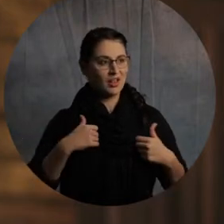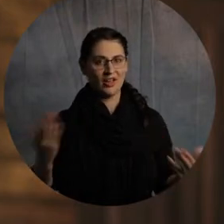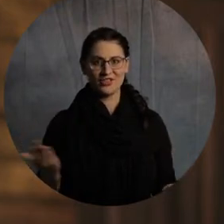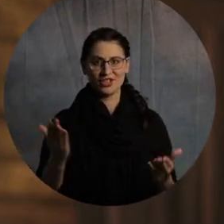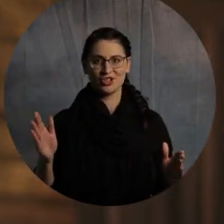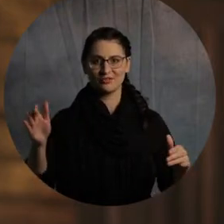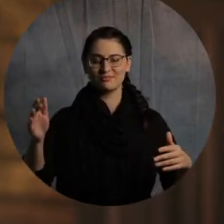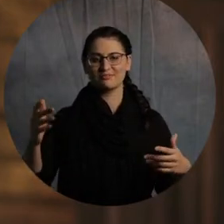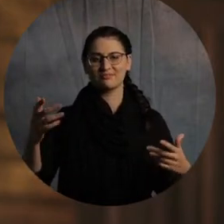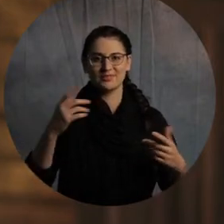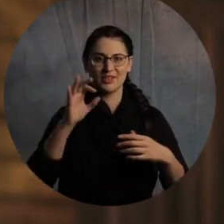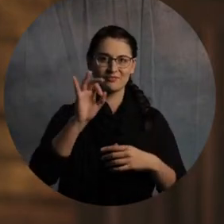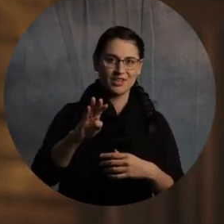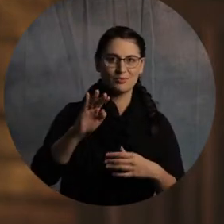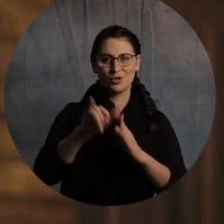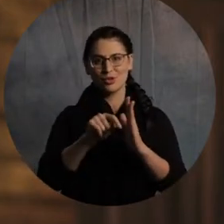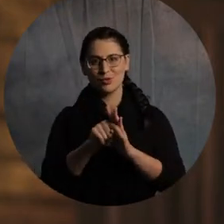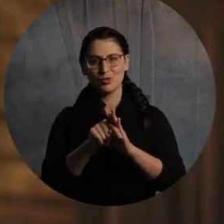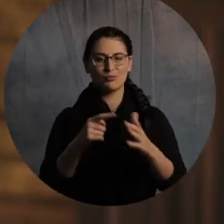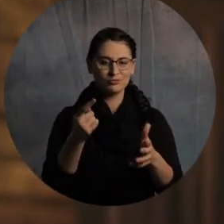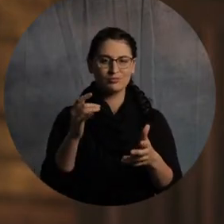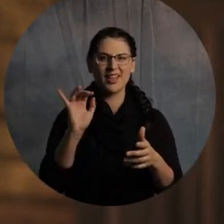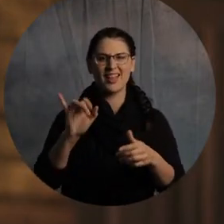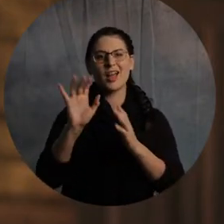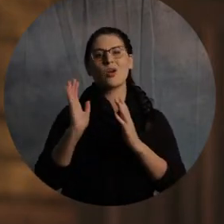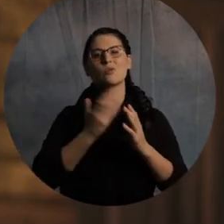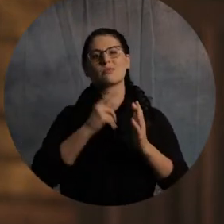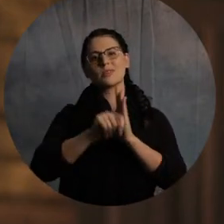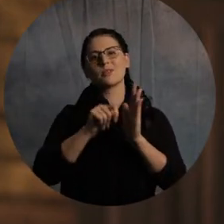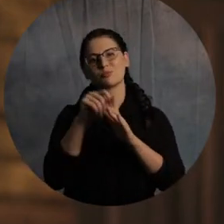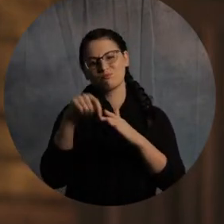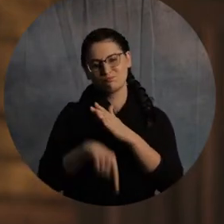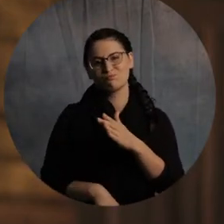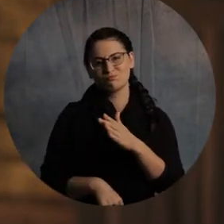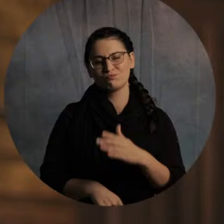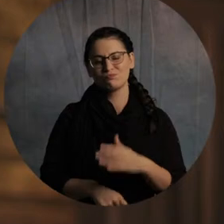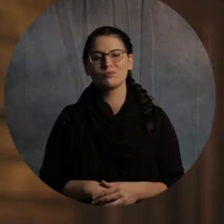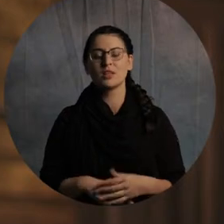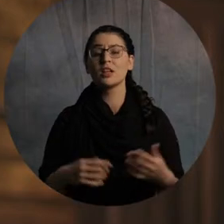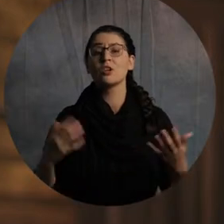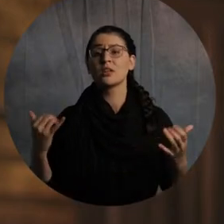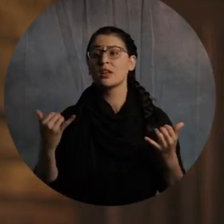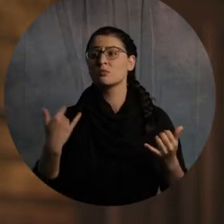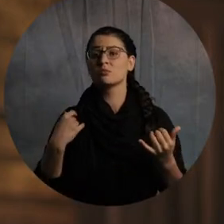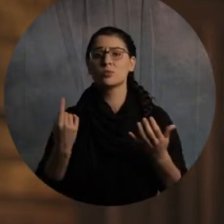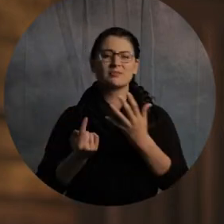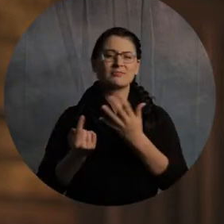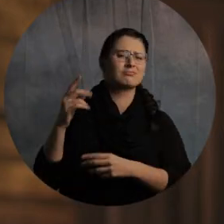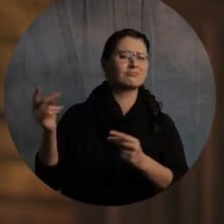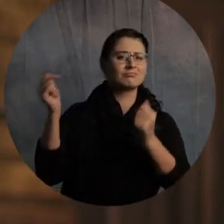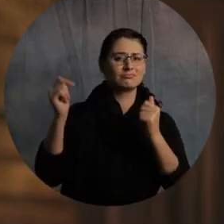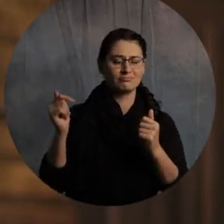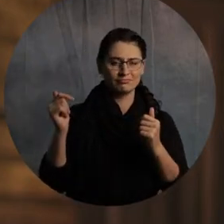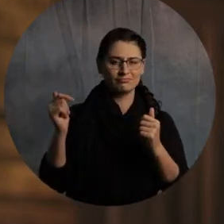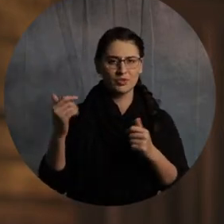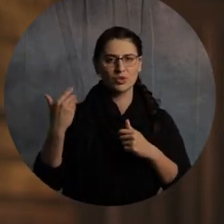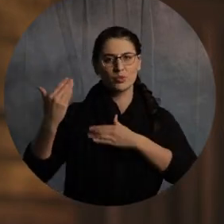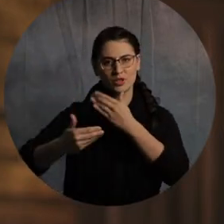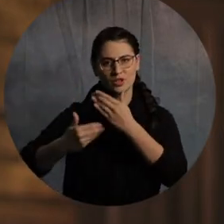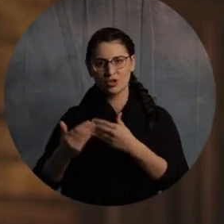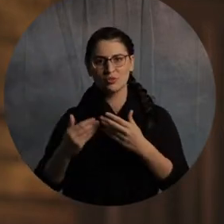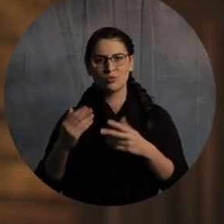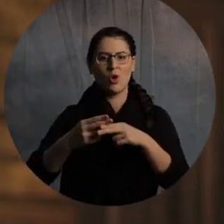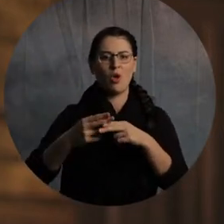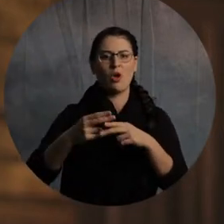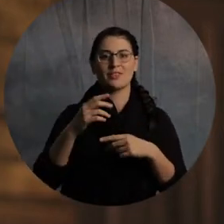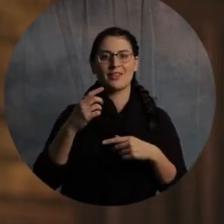on Facebook and YouTube and all that stuff. So, here's where we're going to begin today. Just as a quick review to this series. The